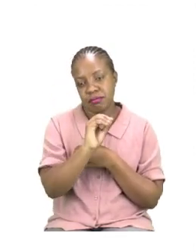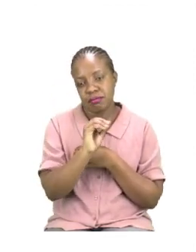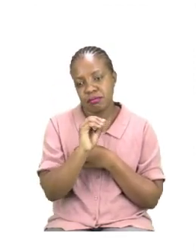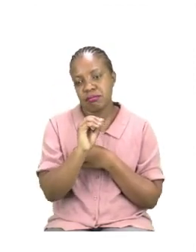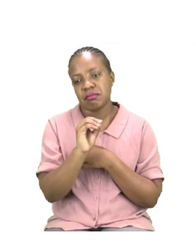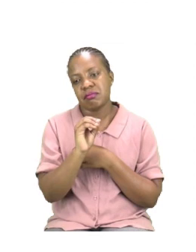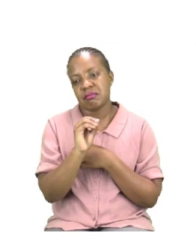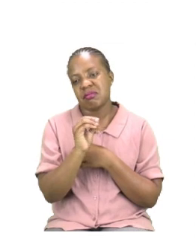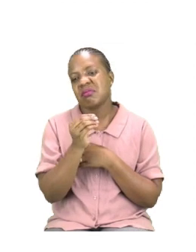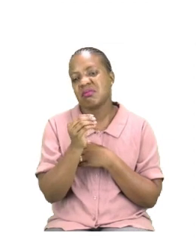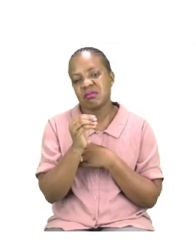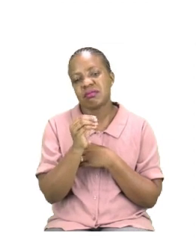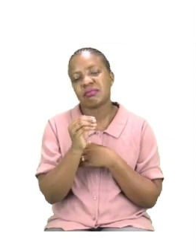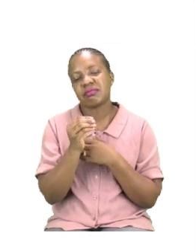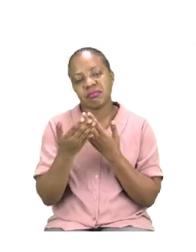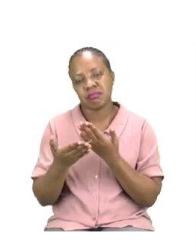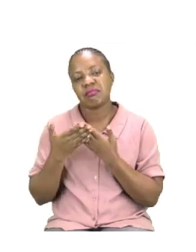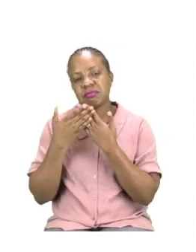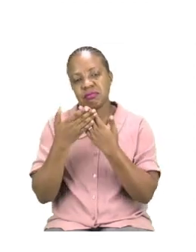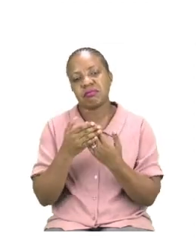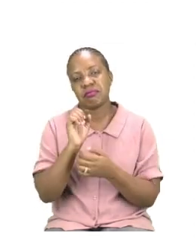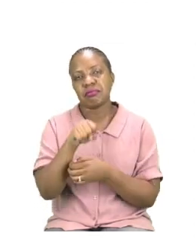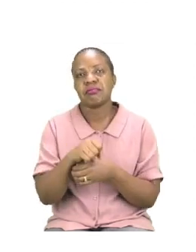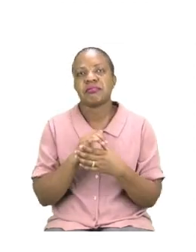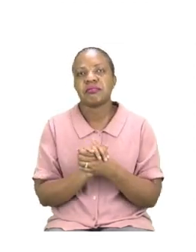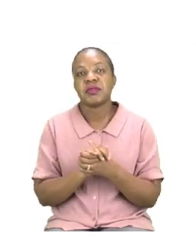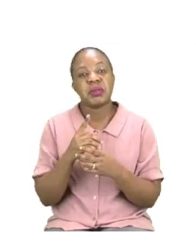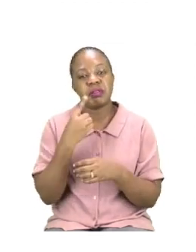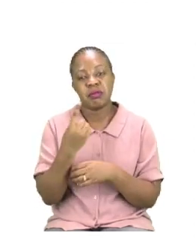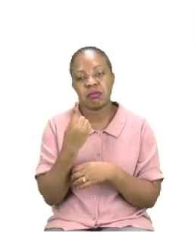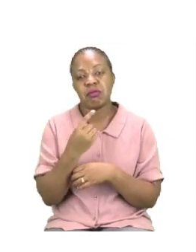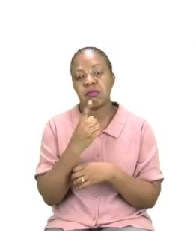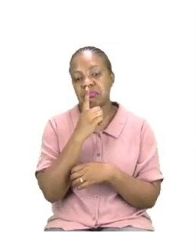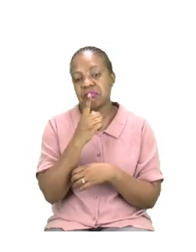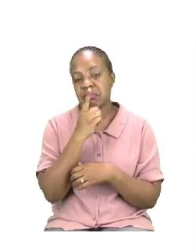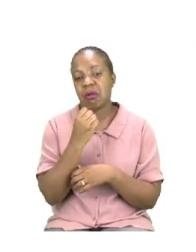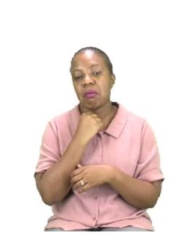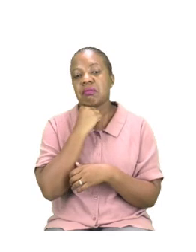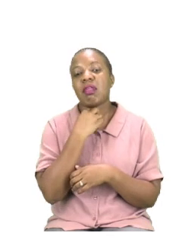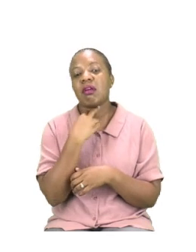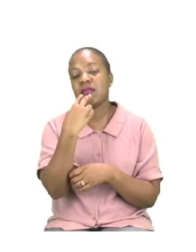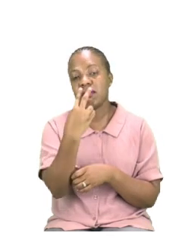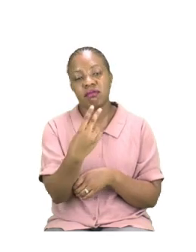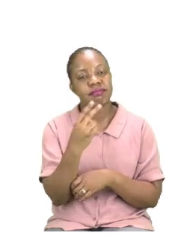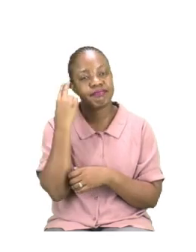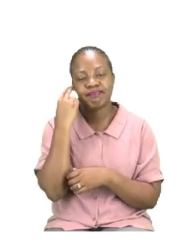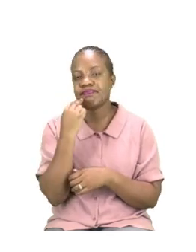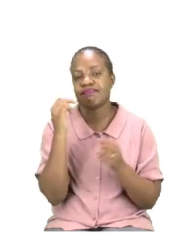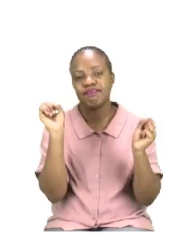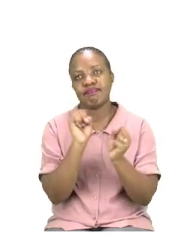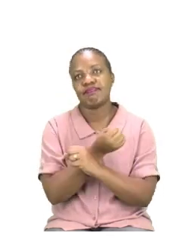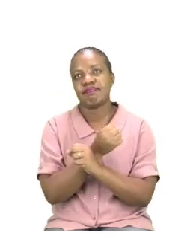your time. There are many, many options. Also remember that if you use one word for one